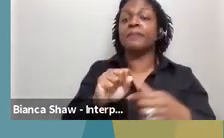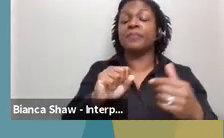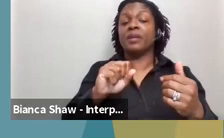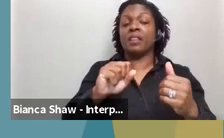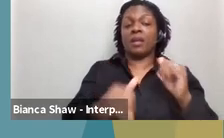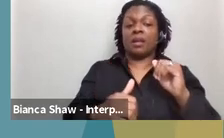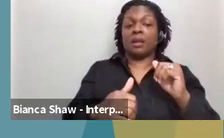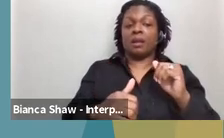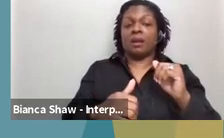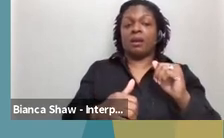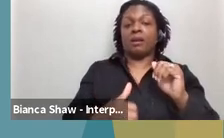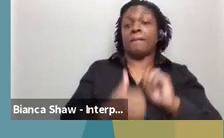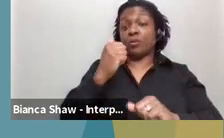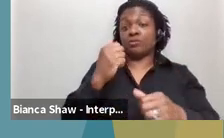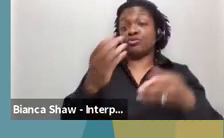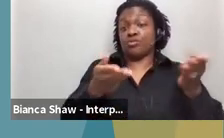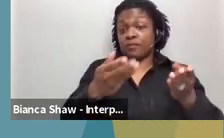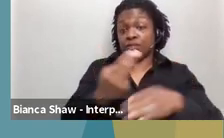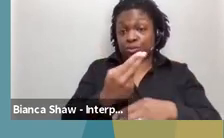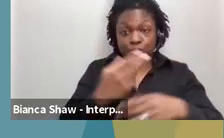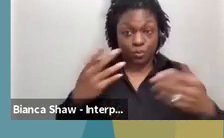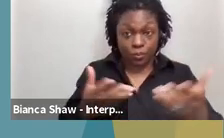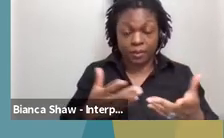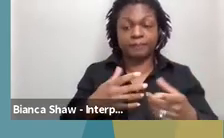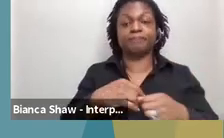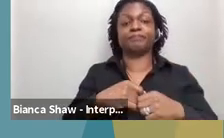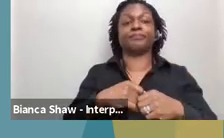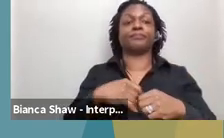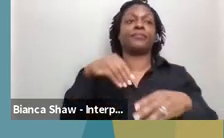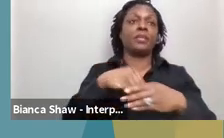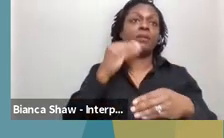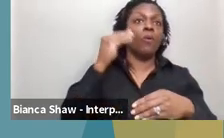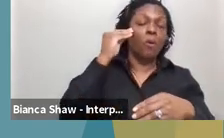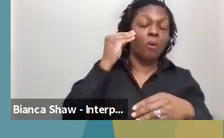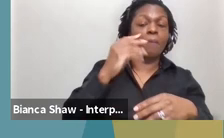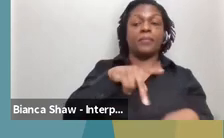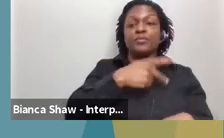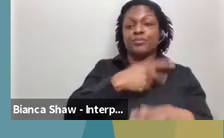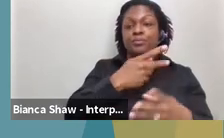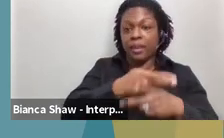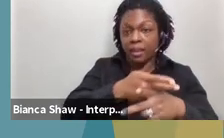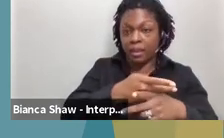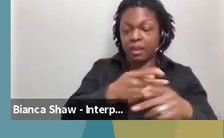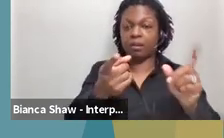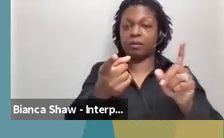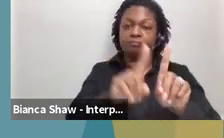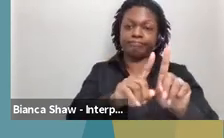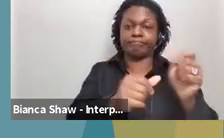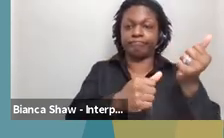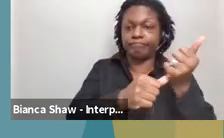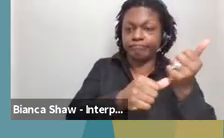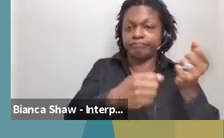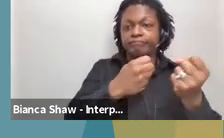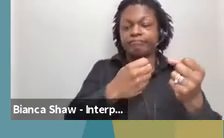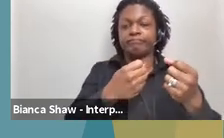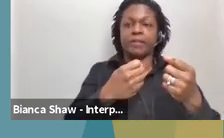in our waivers are in home, um, personal care attendants or direct support workers who just help